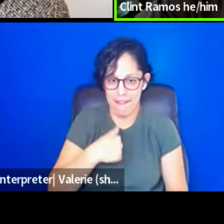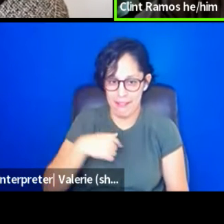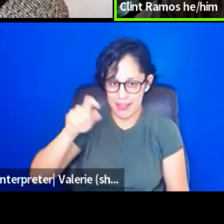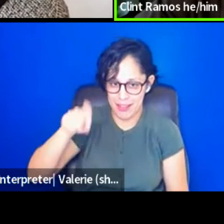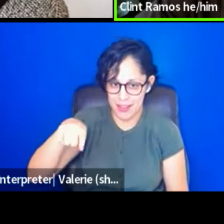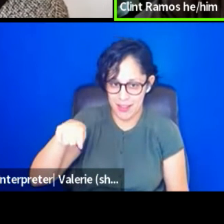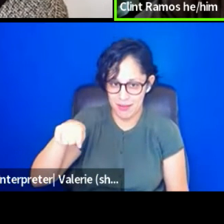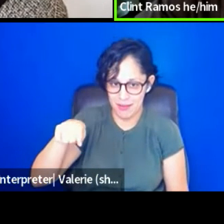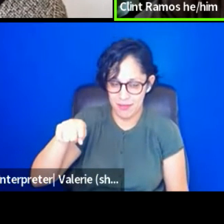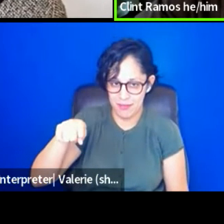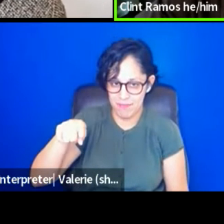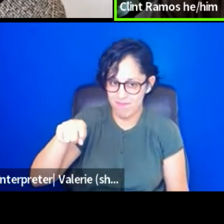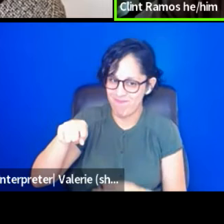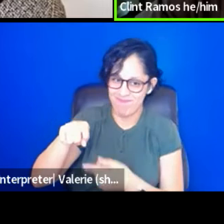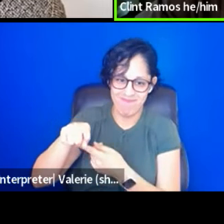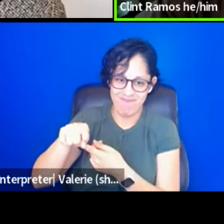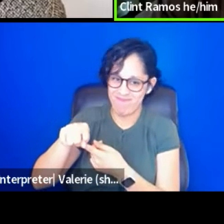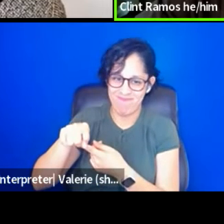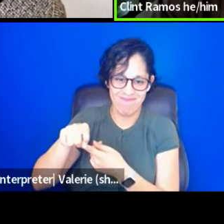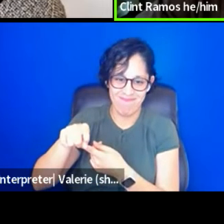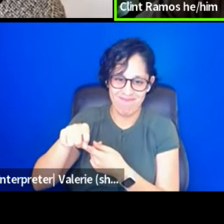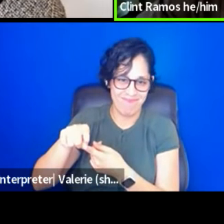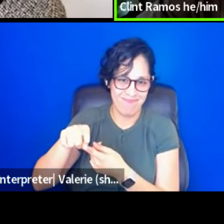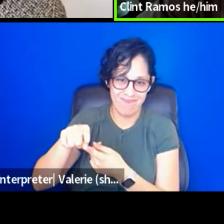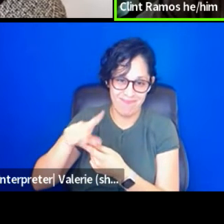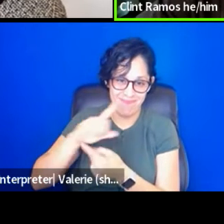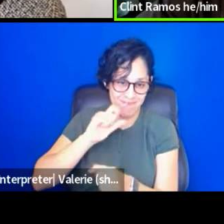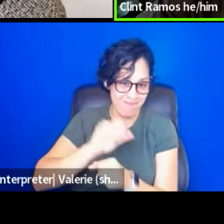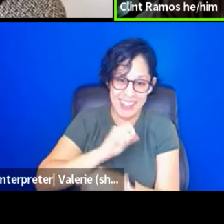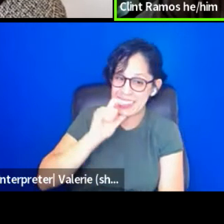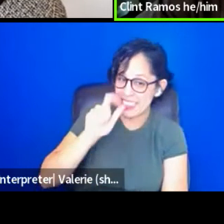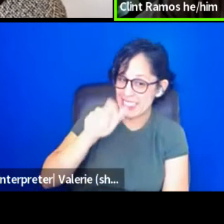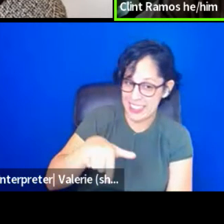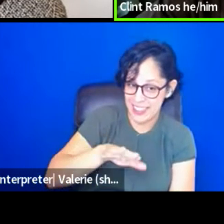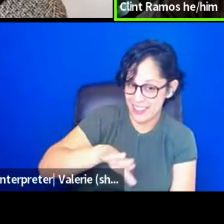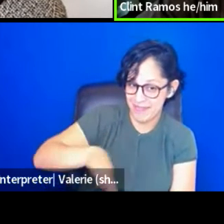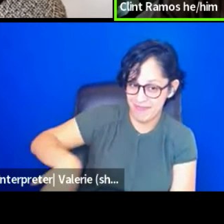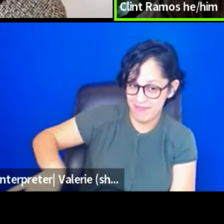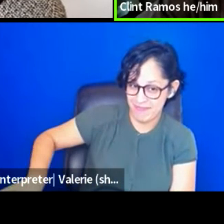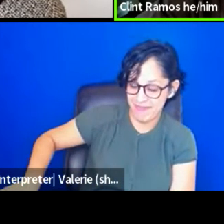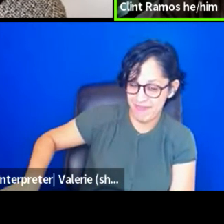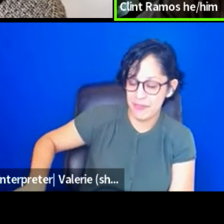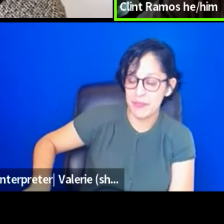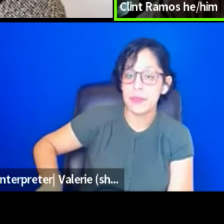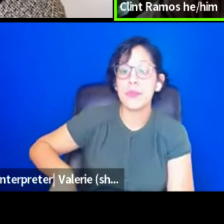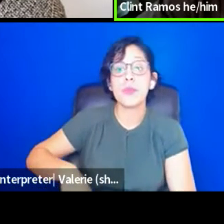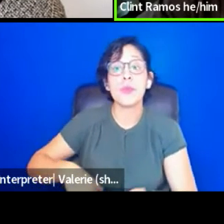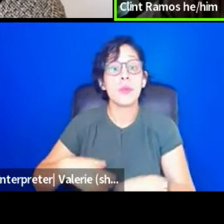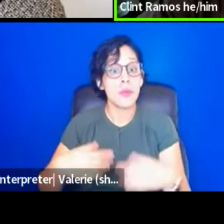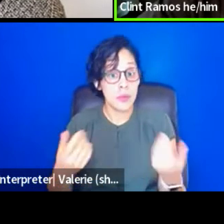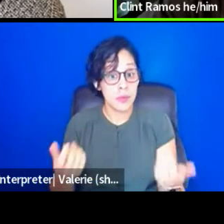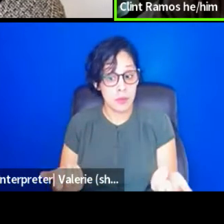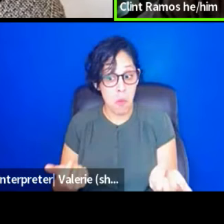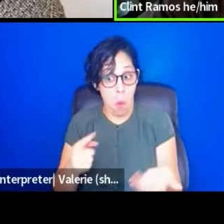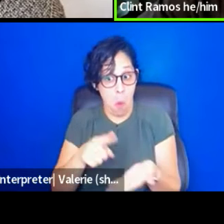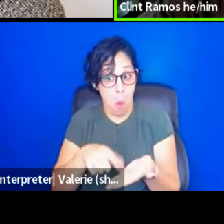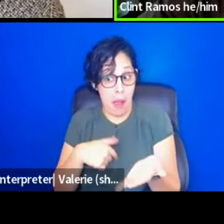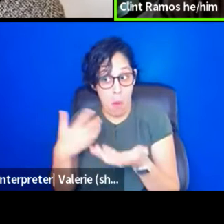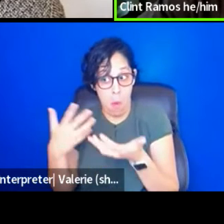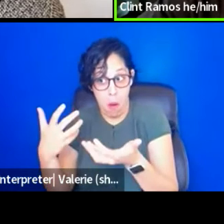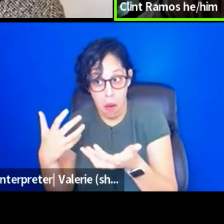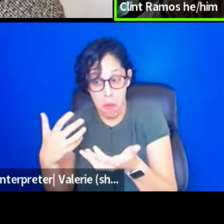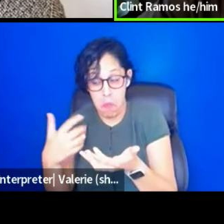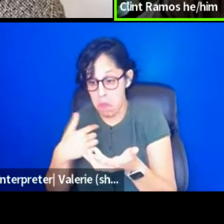And I am, so it, the, the, the amount of things that I want, and I thought I needed